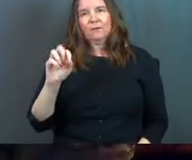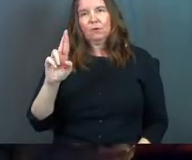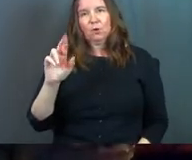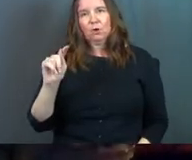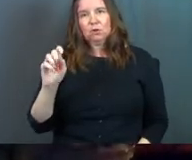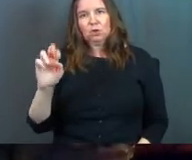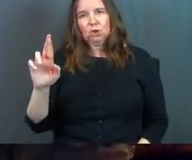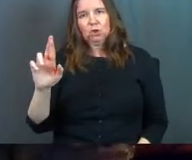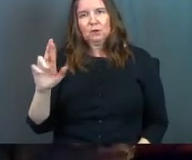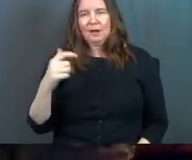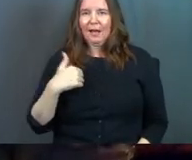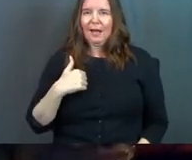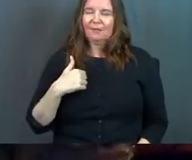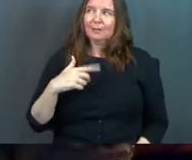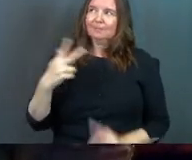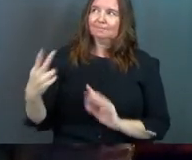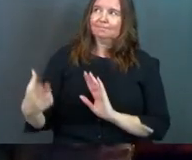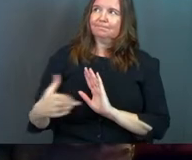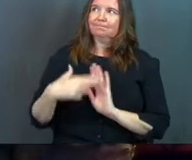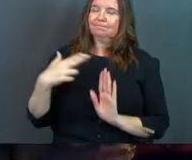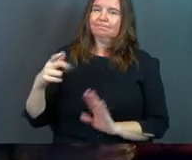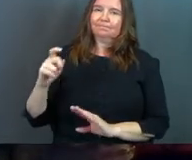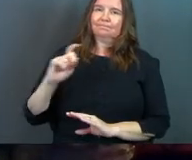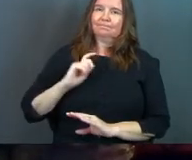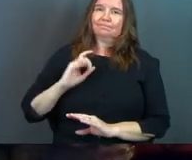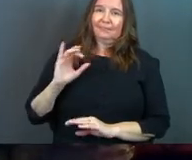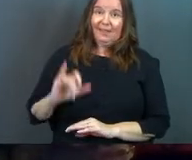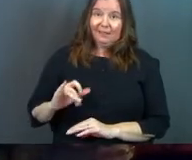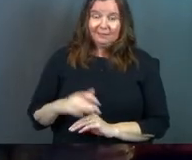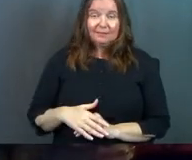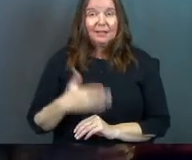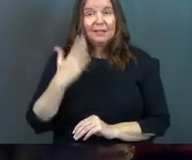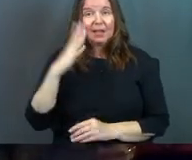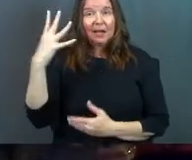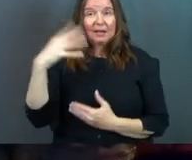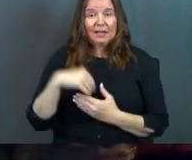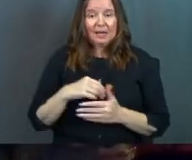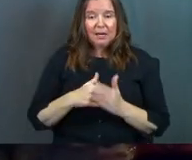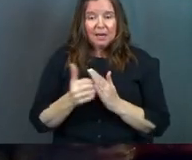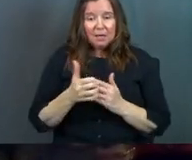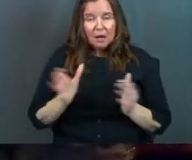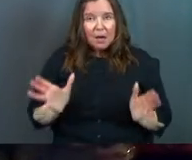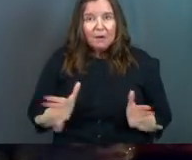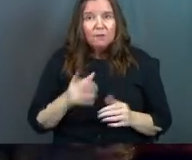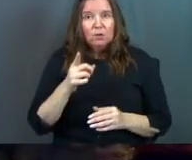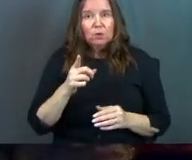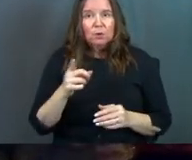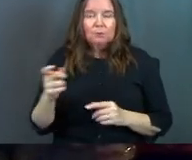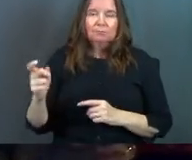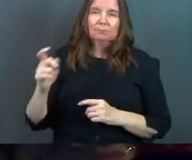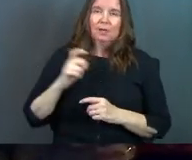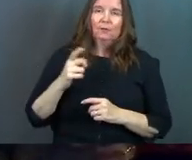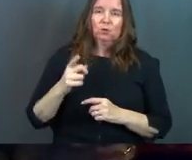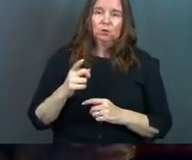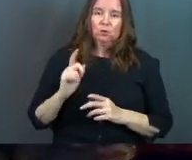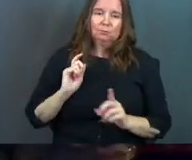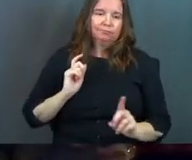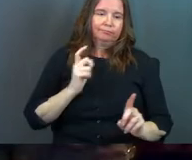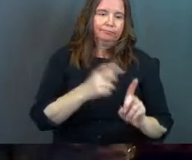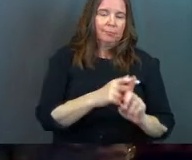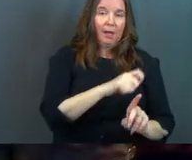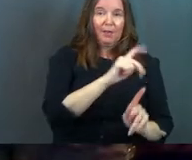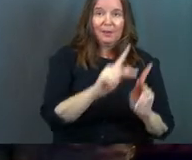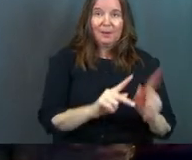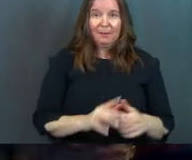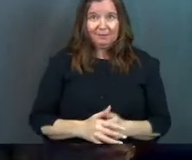Like, I've been deputized. Do you know that? God came and He comforted you to deputize you to comfort